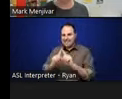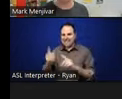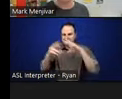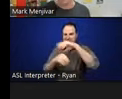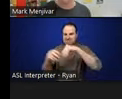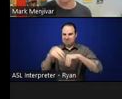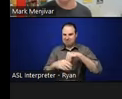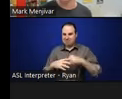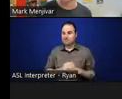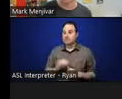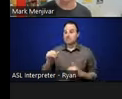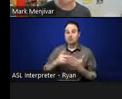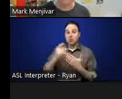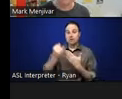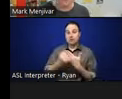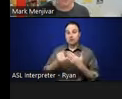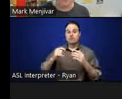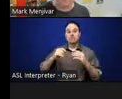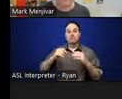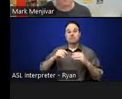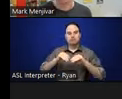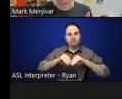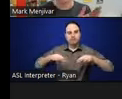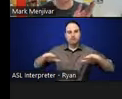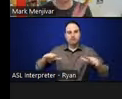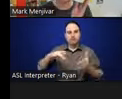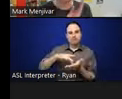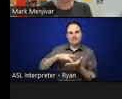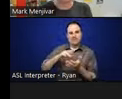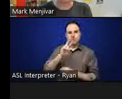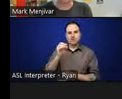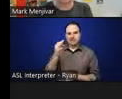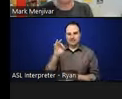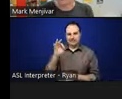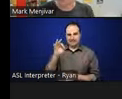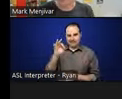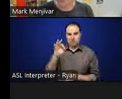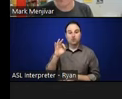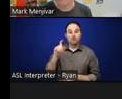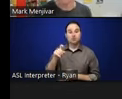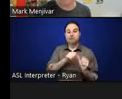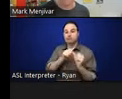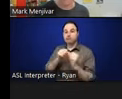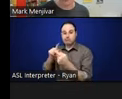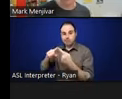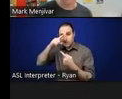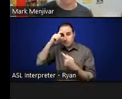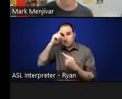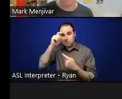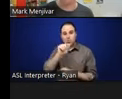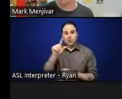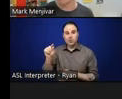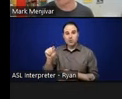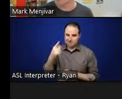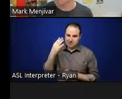in mid-2019 and was supposed to go till summer of 2020. I think we all know